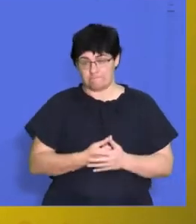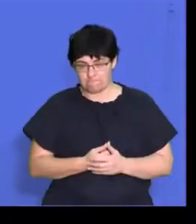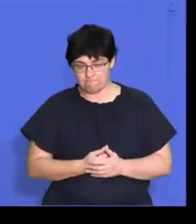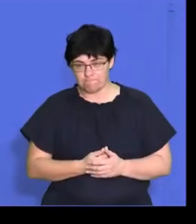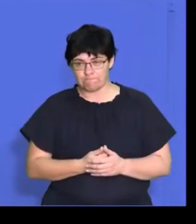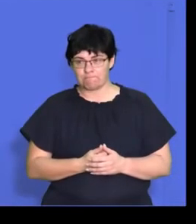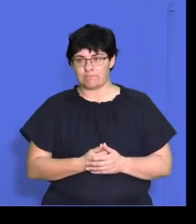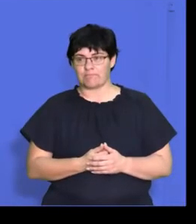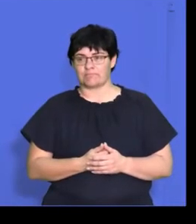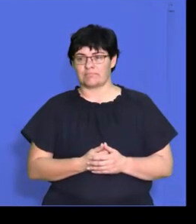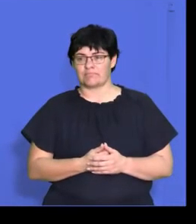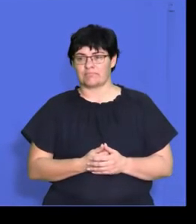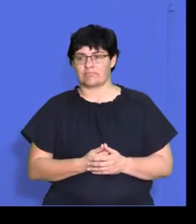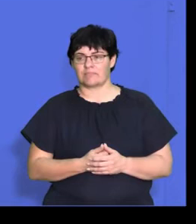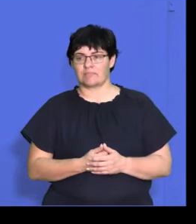business.